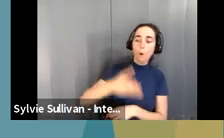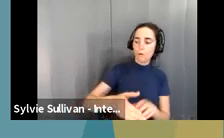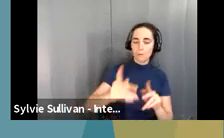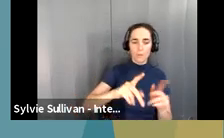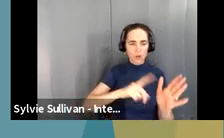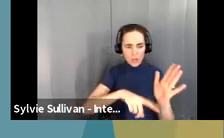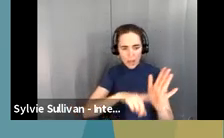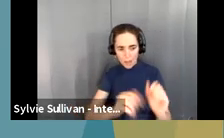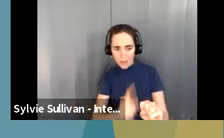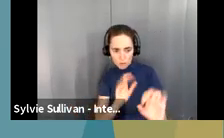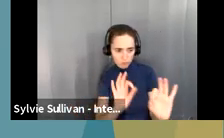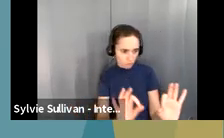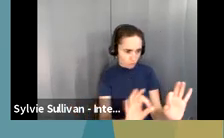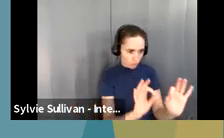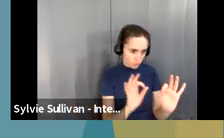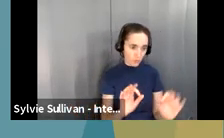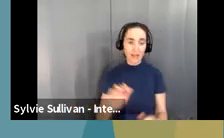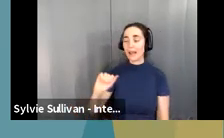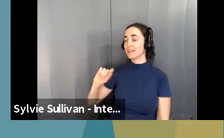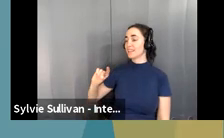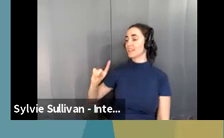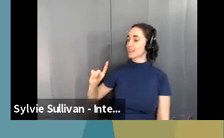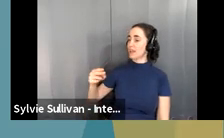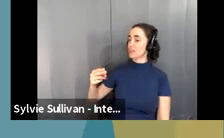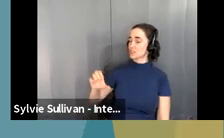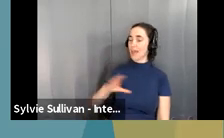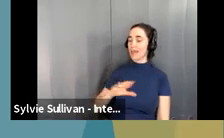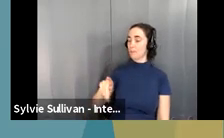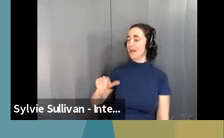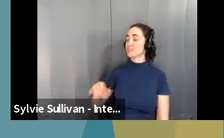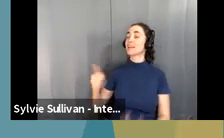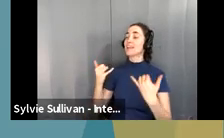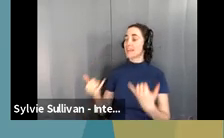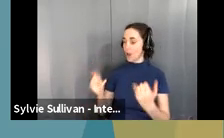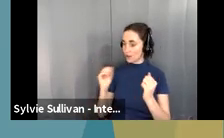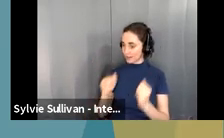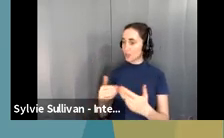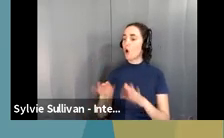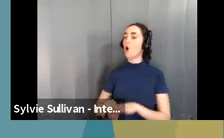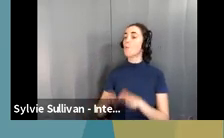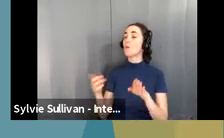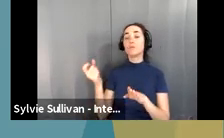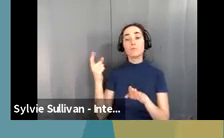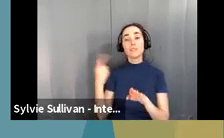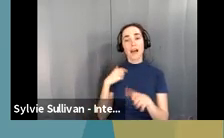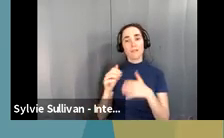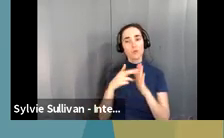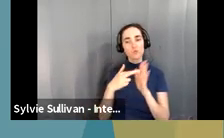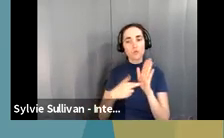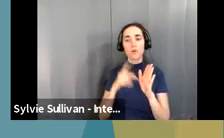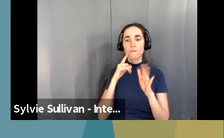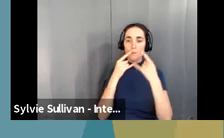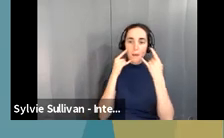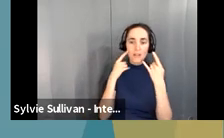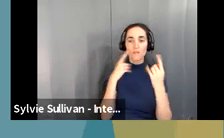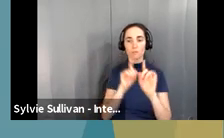HDHC and PACE now have the option to open with the use of distancing and masking guidelines. Per